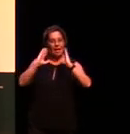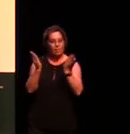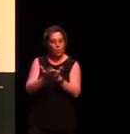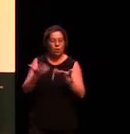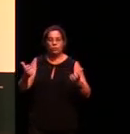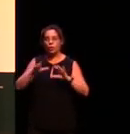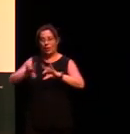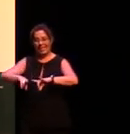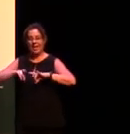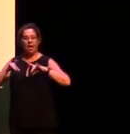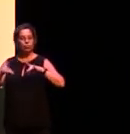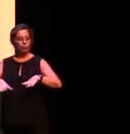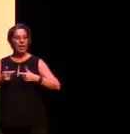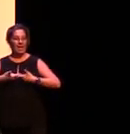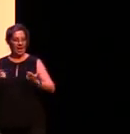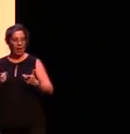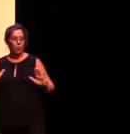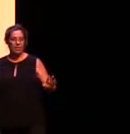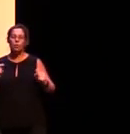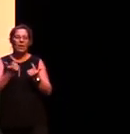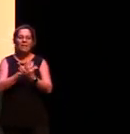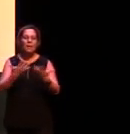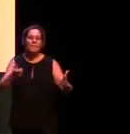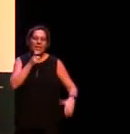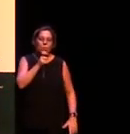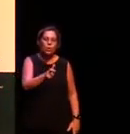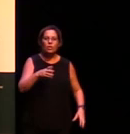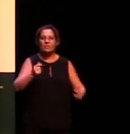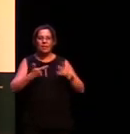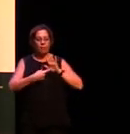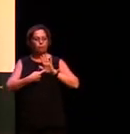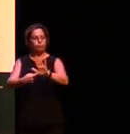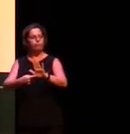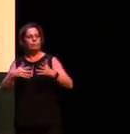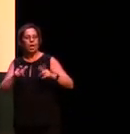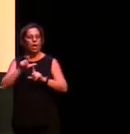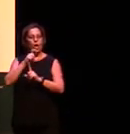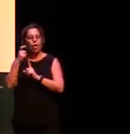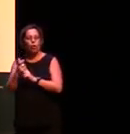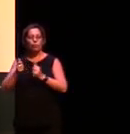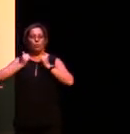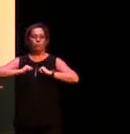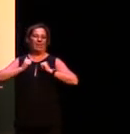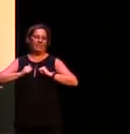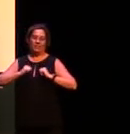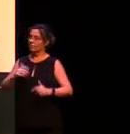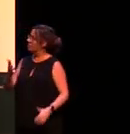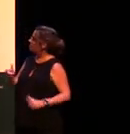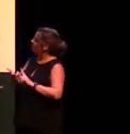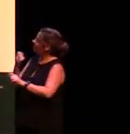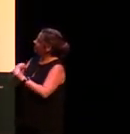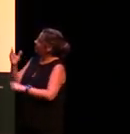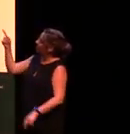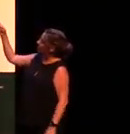Aboriginal languages we have of course a number of words that reflect important cultural practices so in Wambaya there's the word damangayina